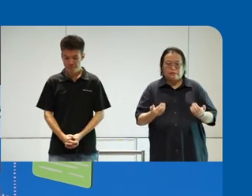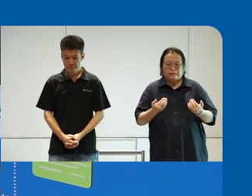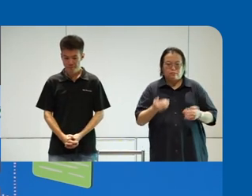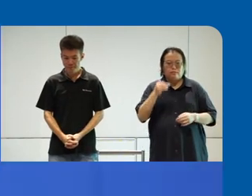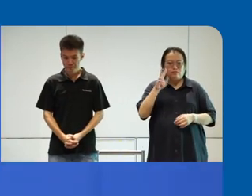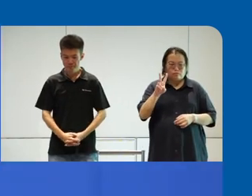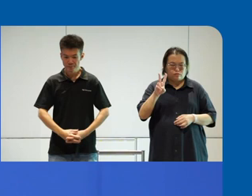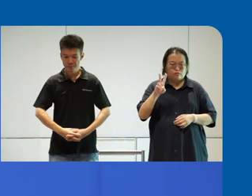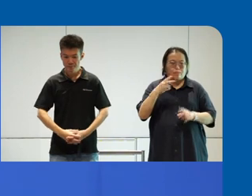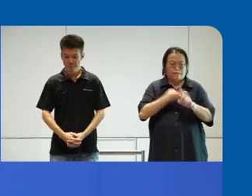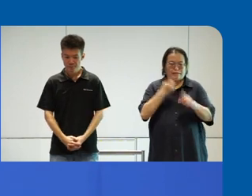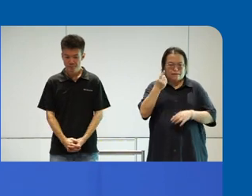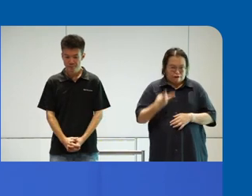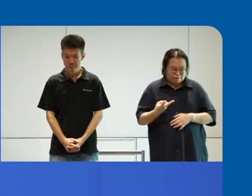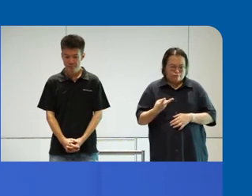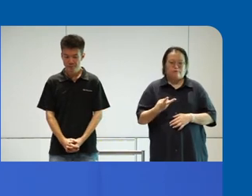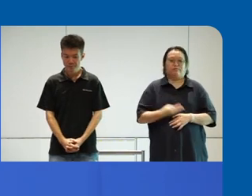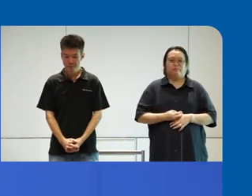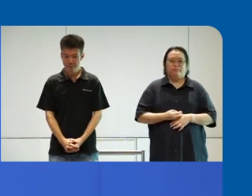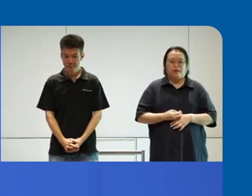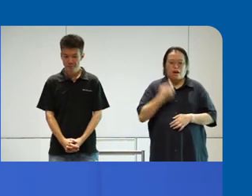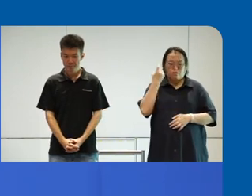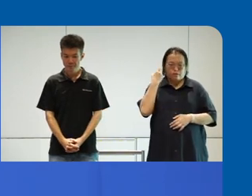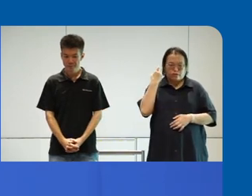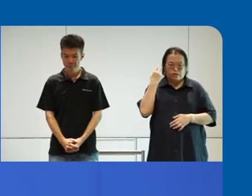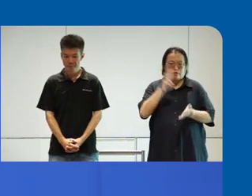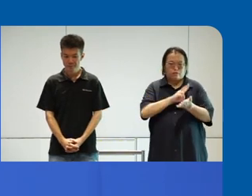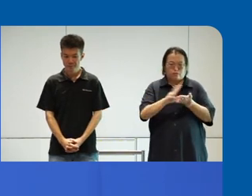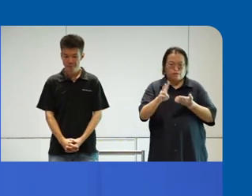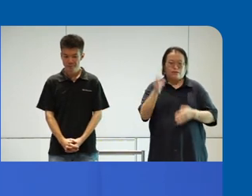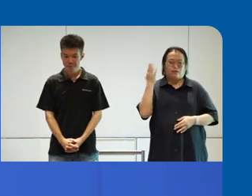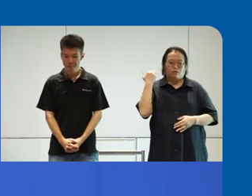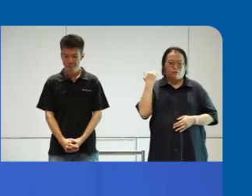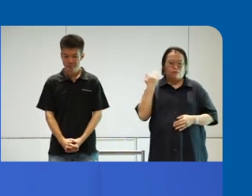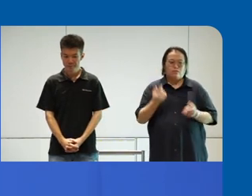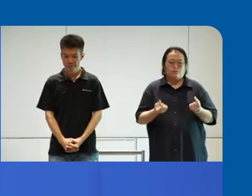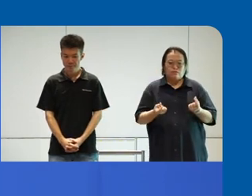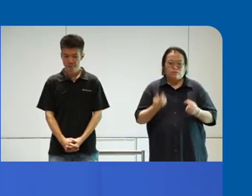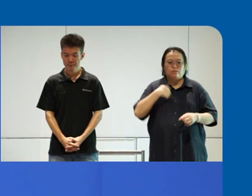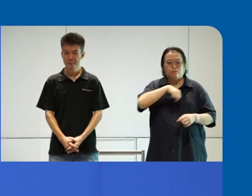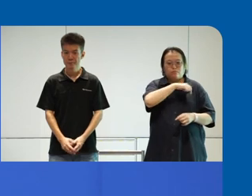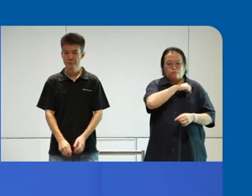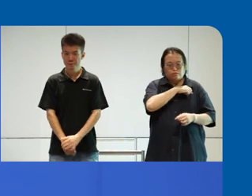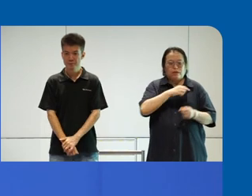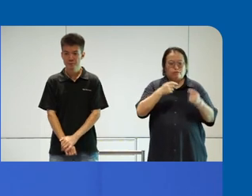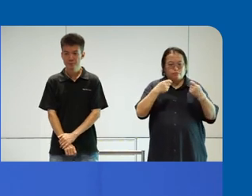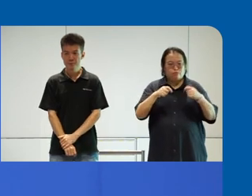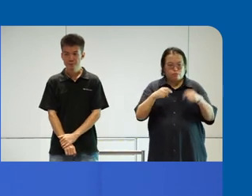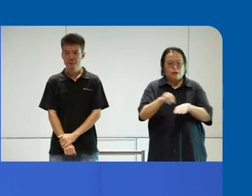half months. And recently, about two weeks ago, we finished trying out this app.